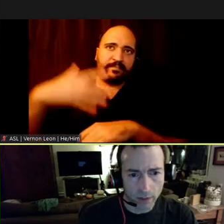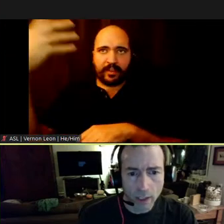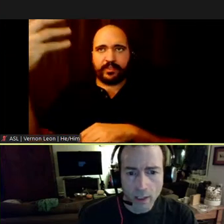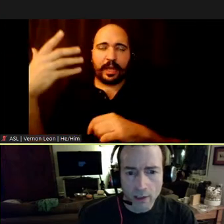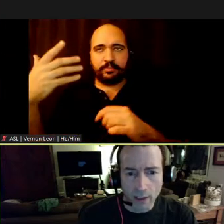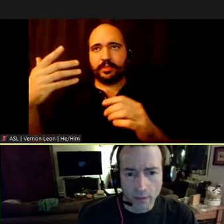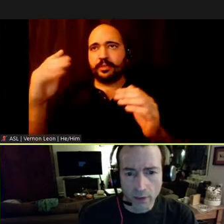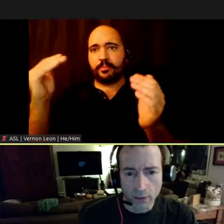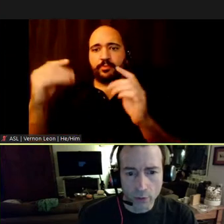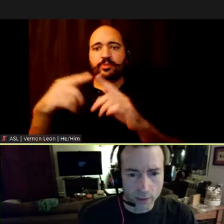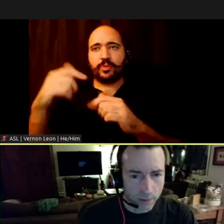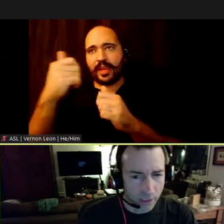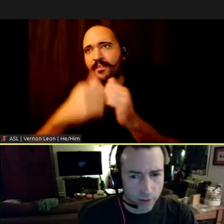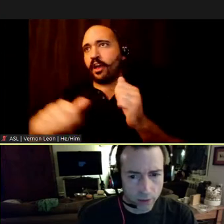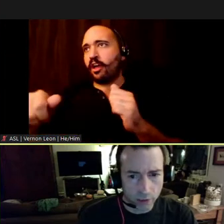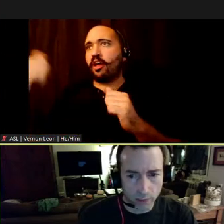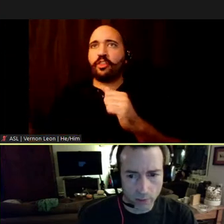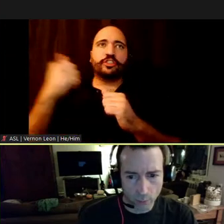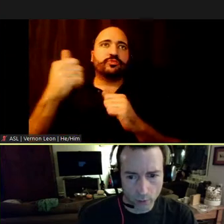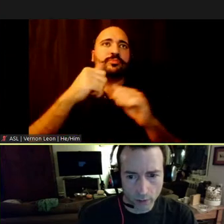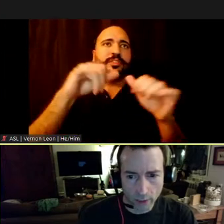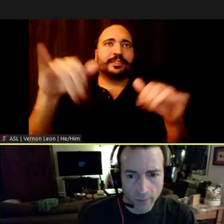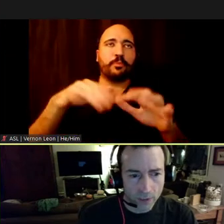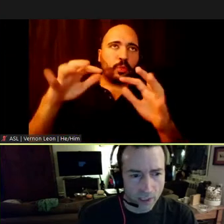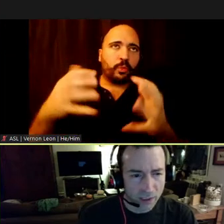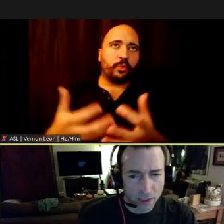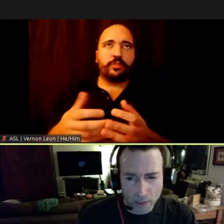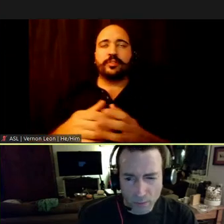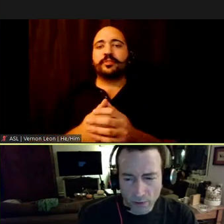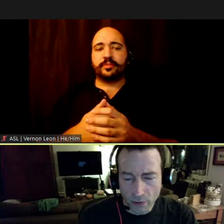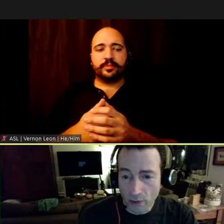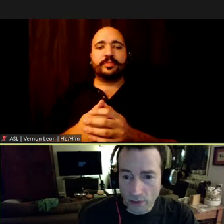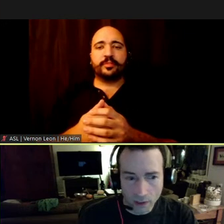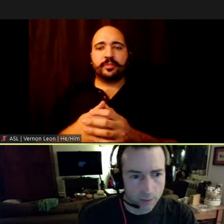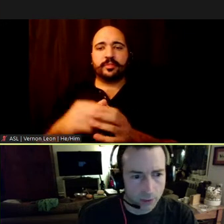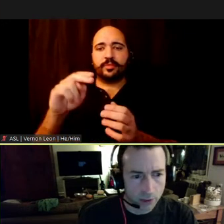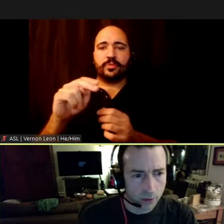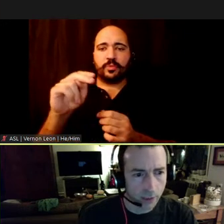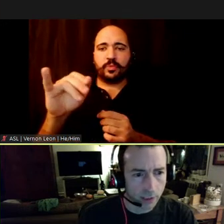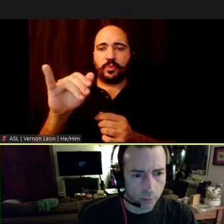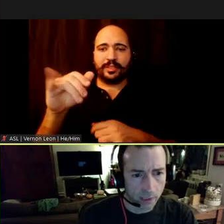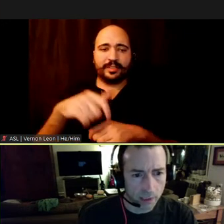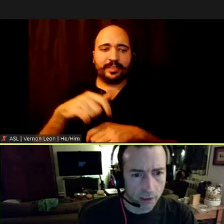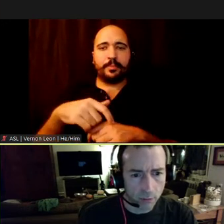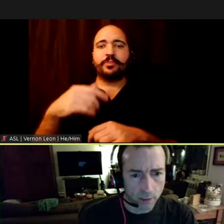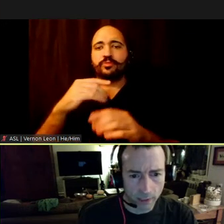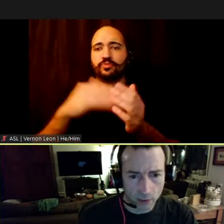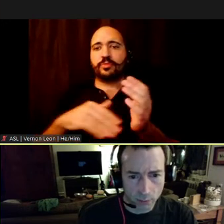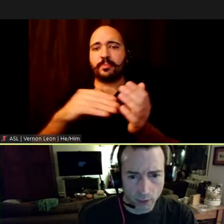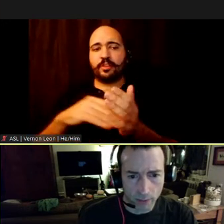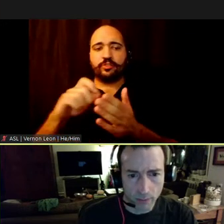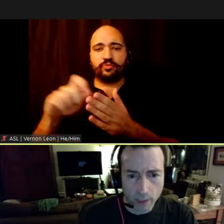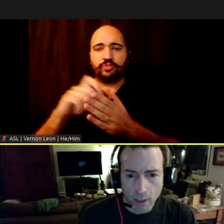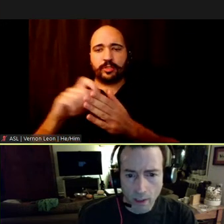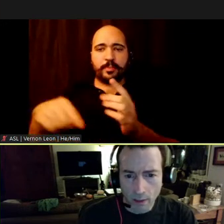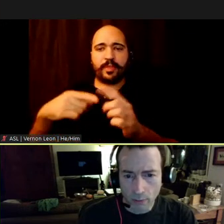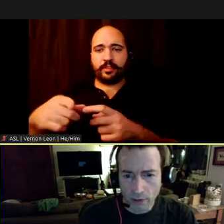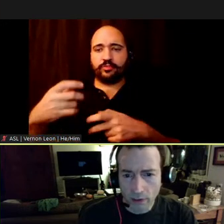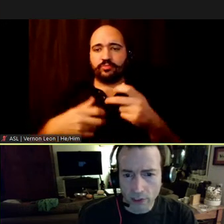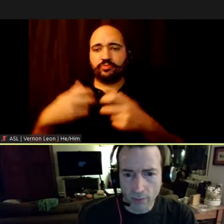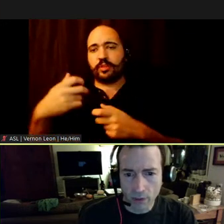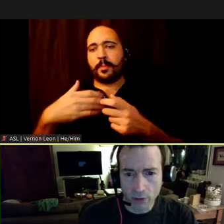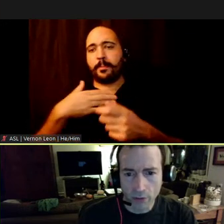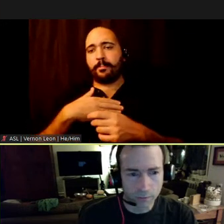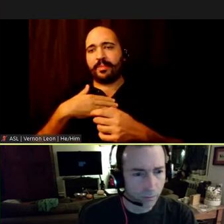compared to every other transportation system in the world. And the New York Times, excuse me, has repeatedly written about this problem, a